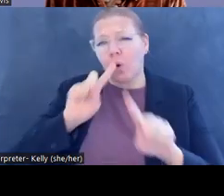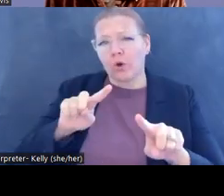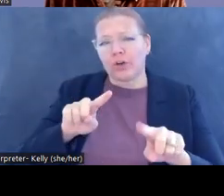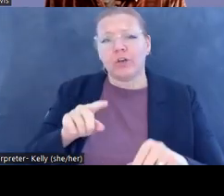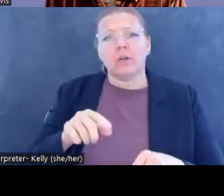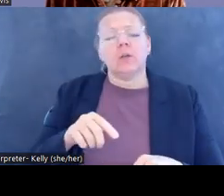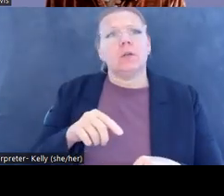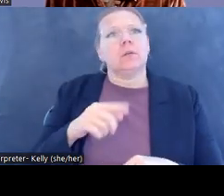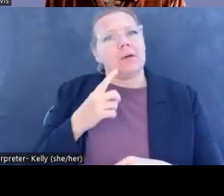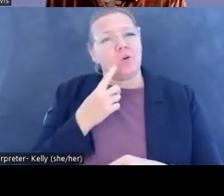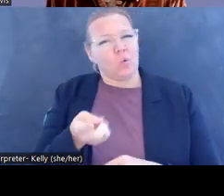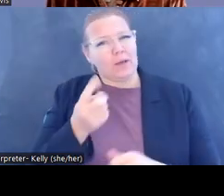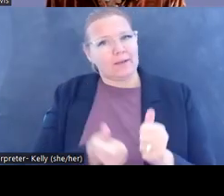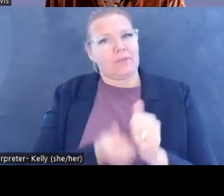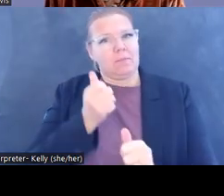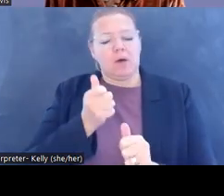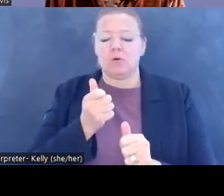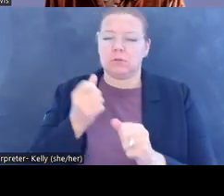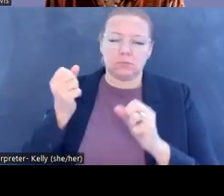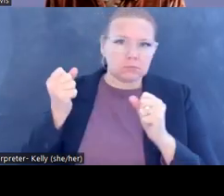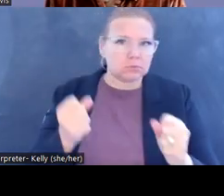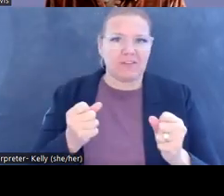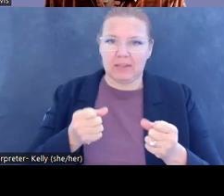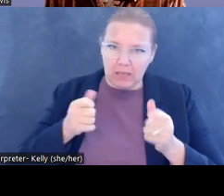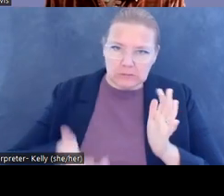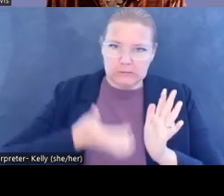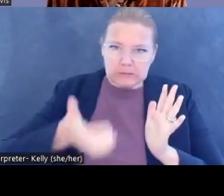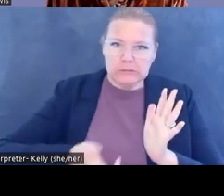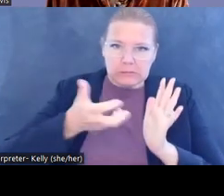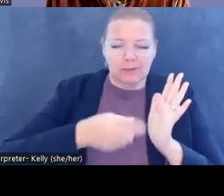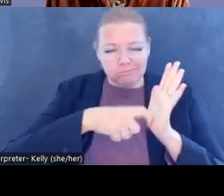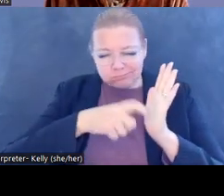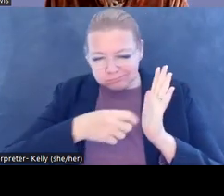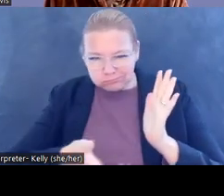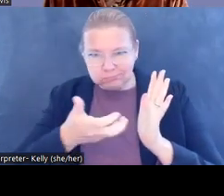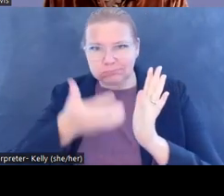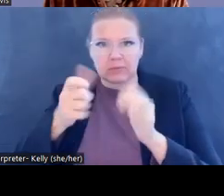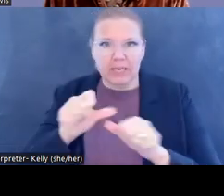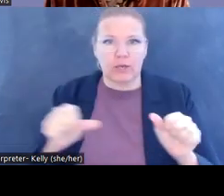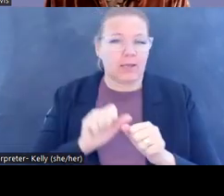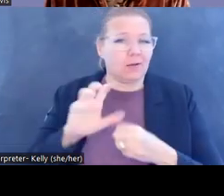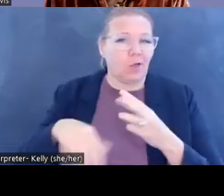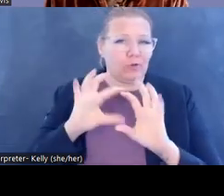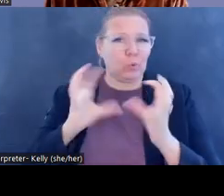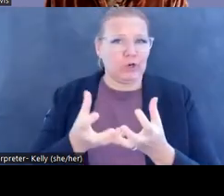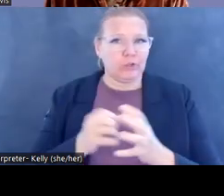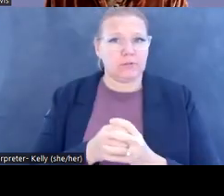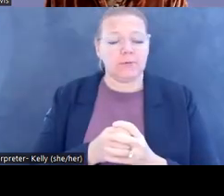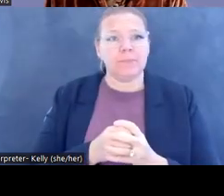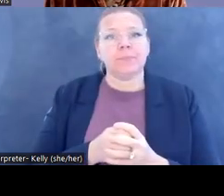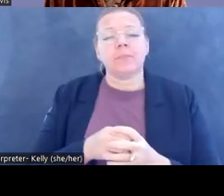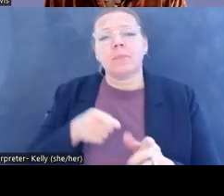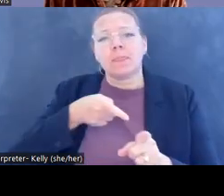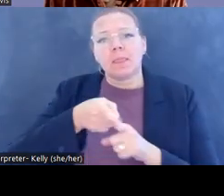or at least one of the most heavily mined areas in the world, and a disproportionate number, at least of what experts have been able to trace, trace